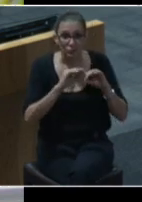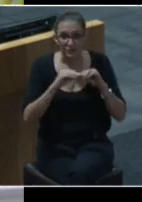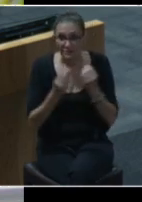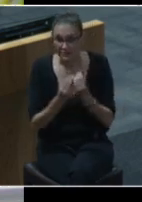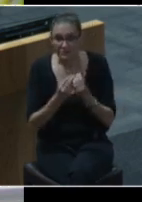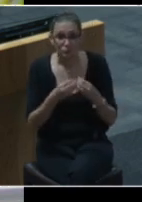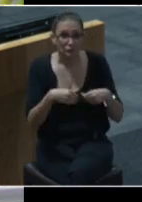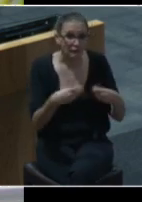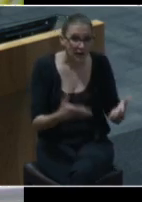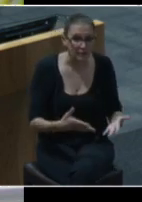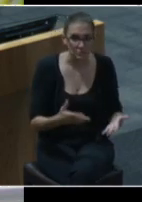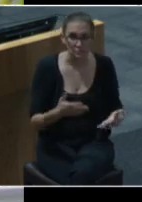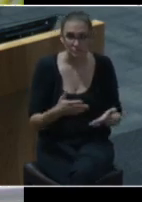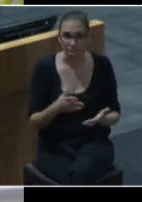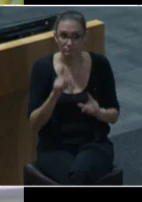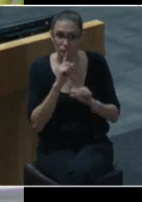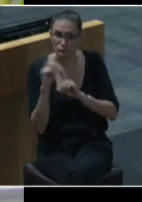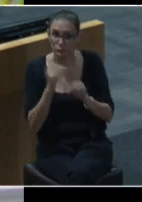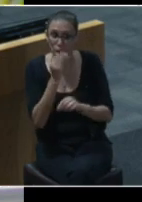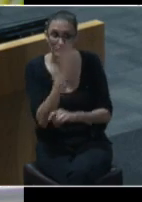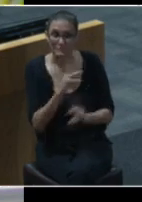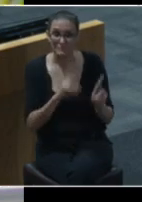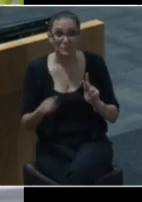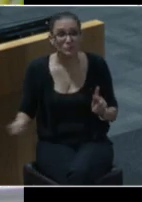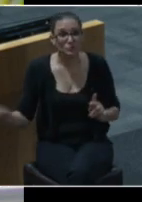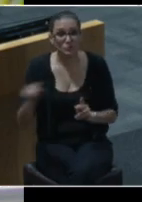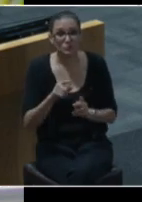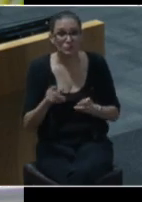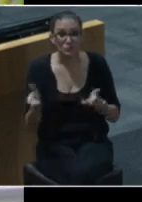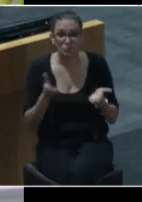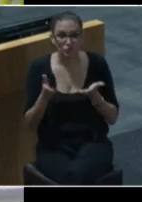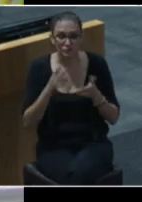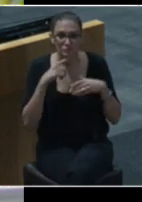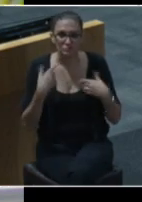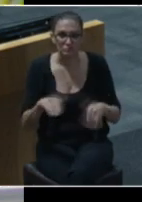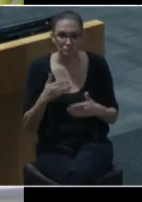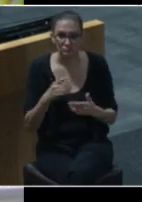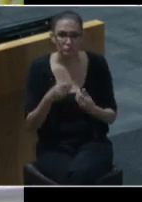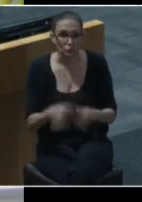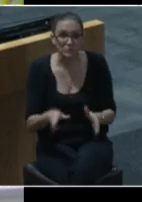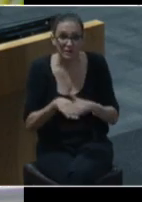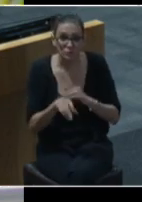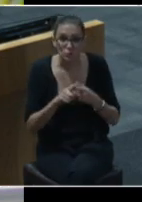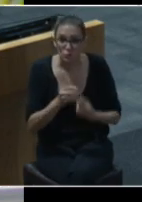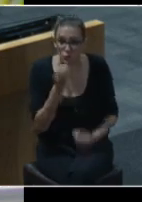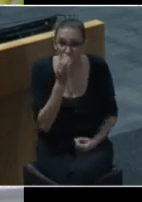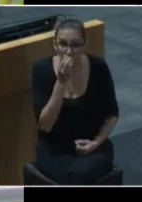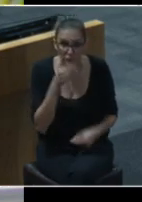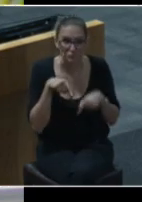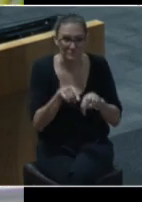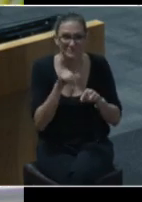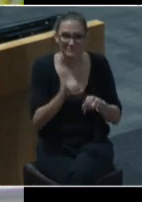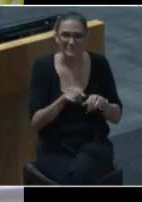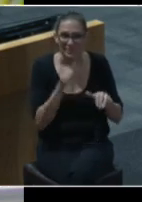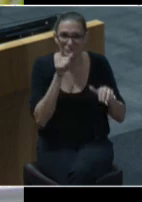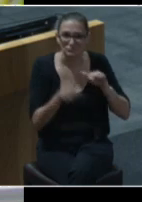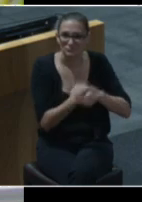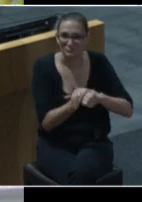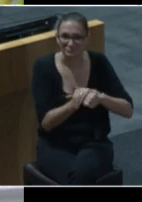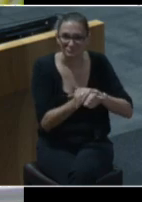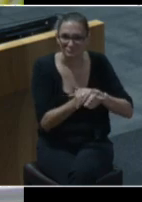reported that the people they served were losing access to food during the shelter in place order